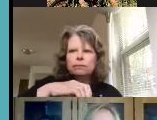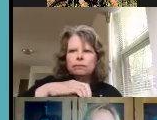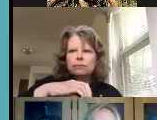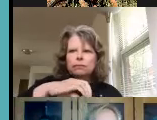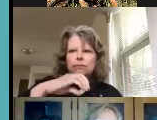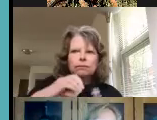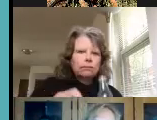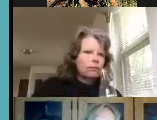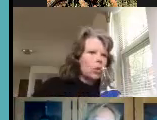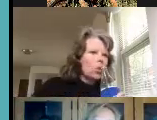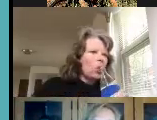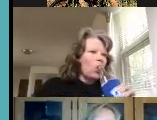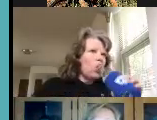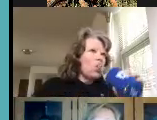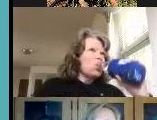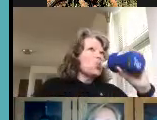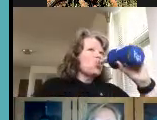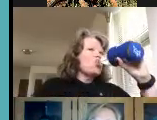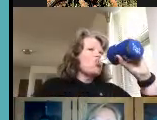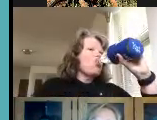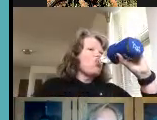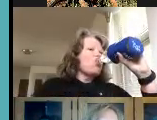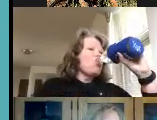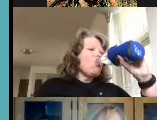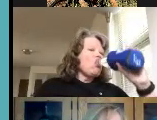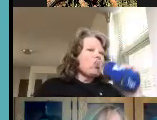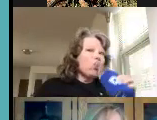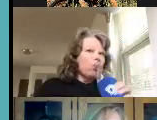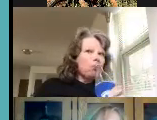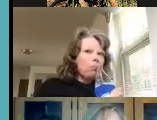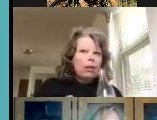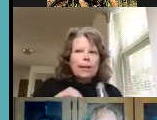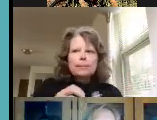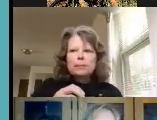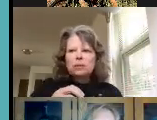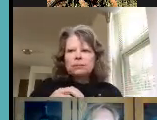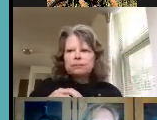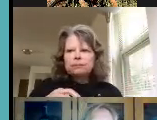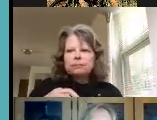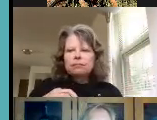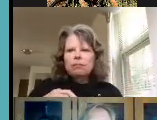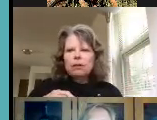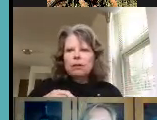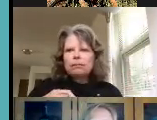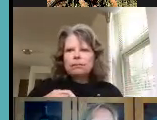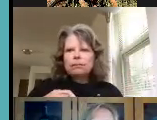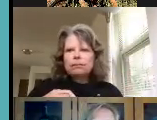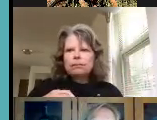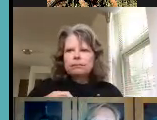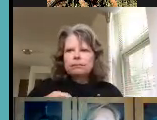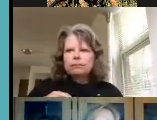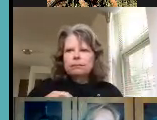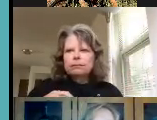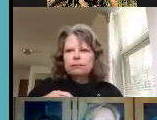provided with this um presentation the um that there's a handout that